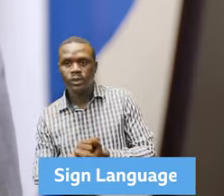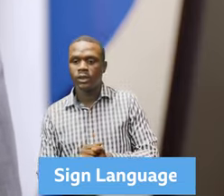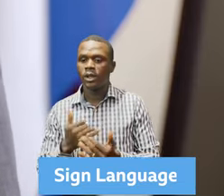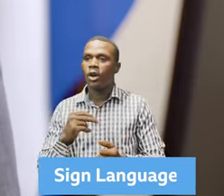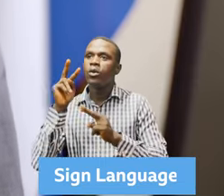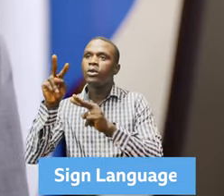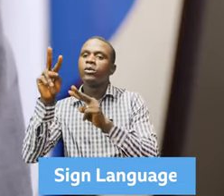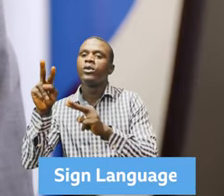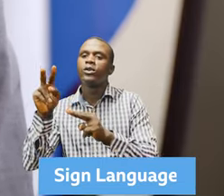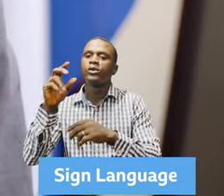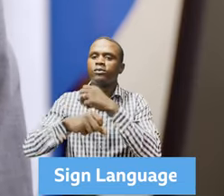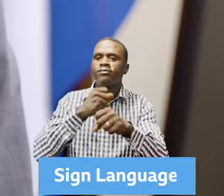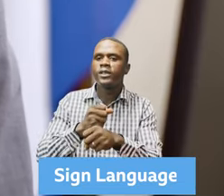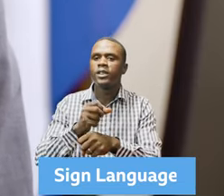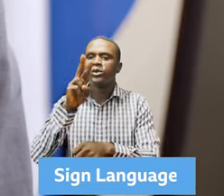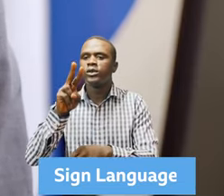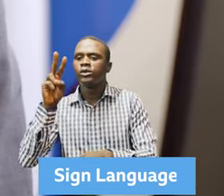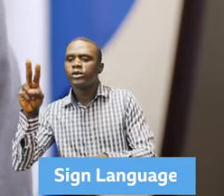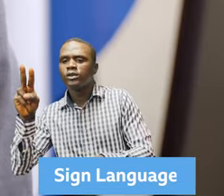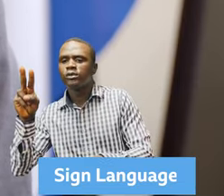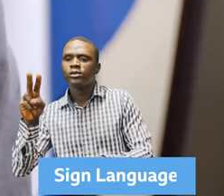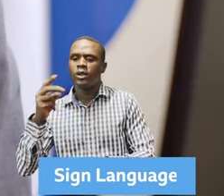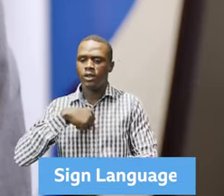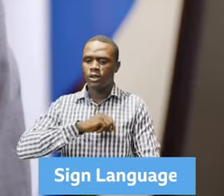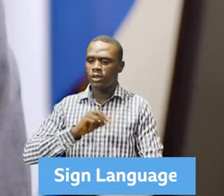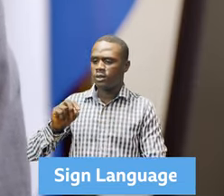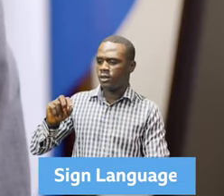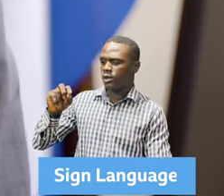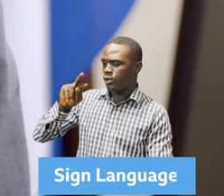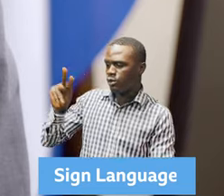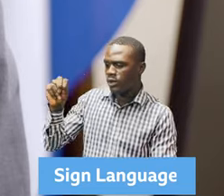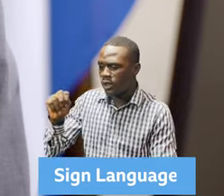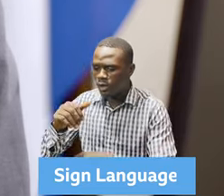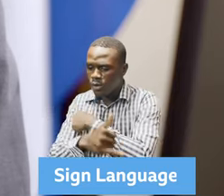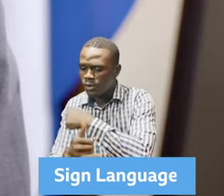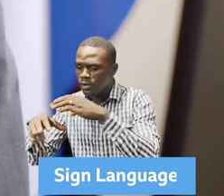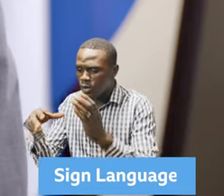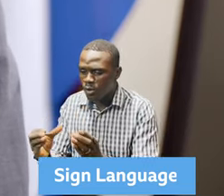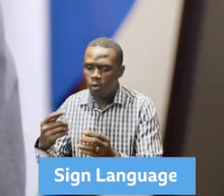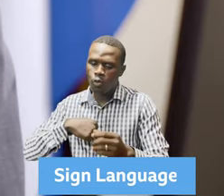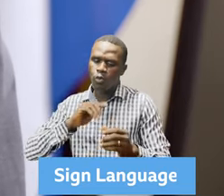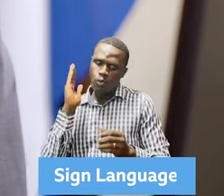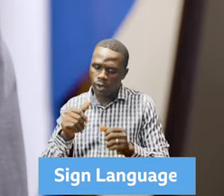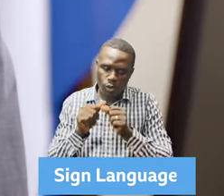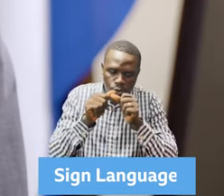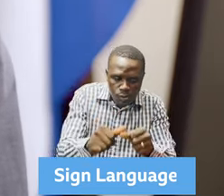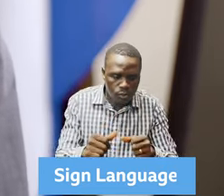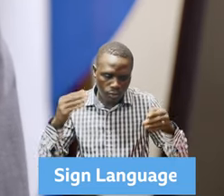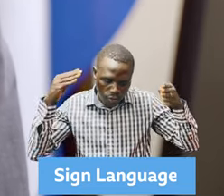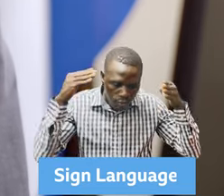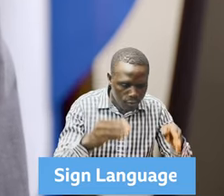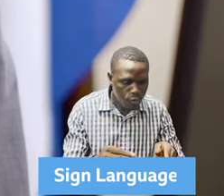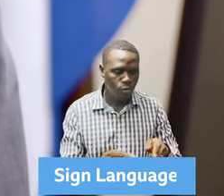to 2022, the UN Country Team will continue to focus on the implementation of the cooperation framework